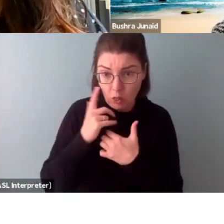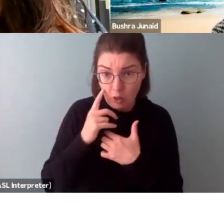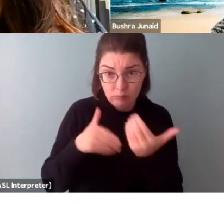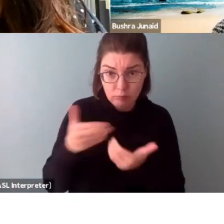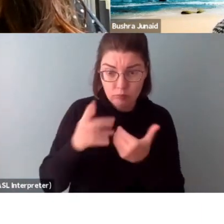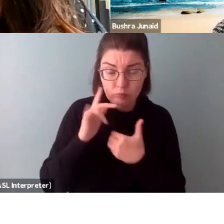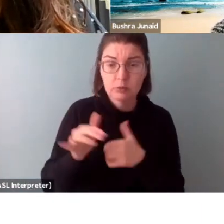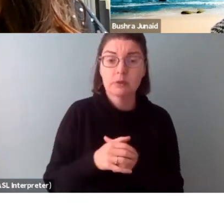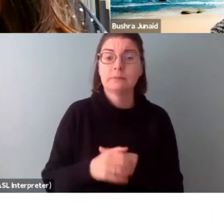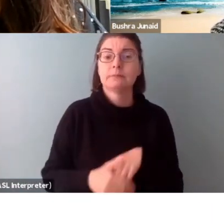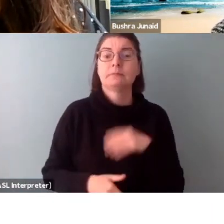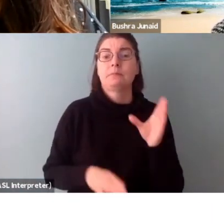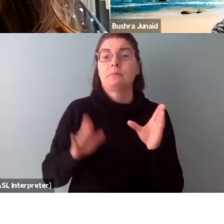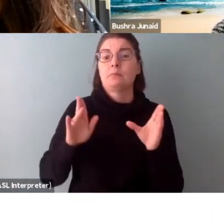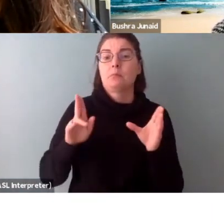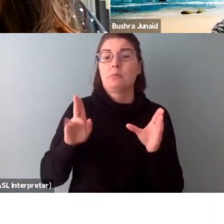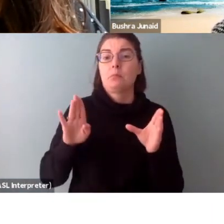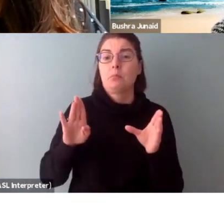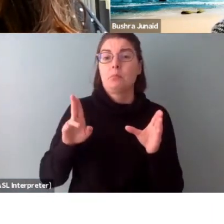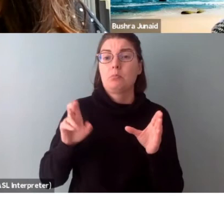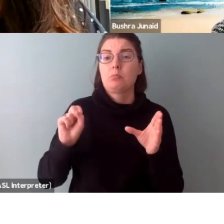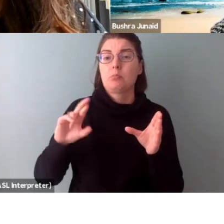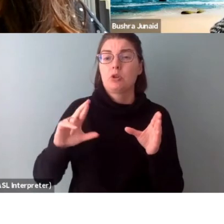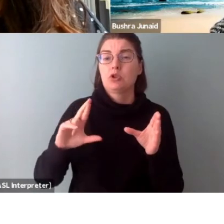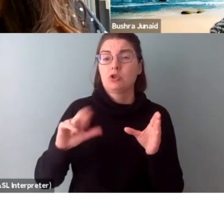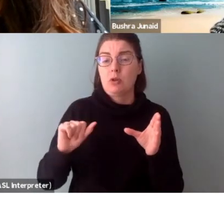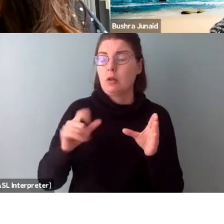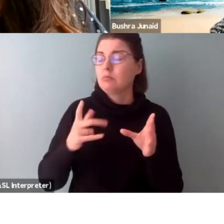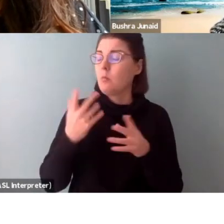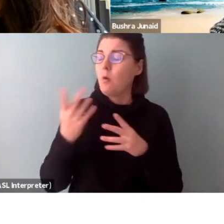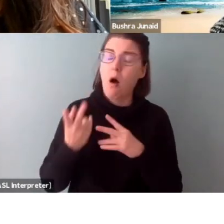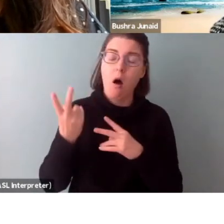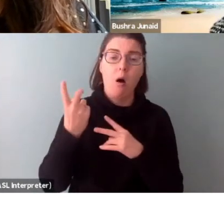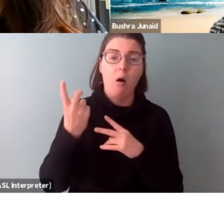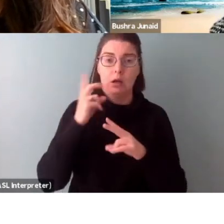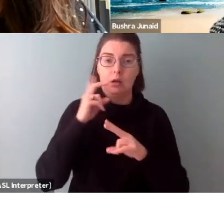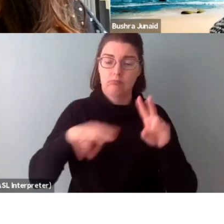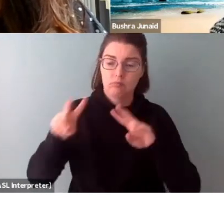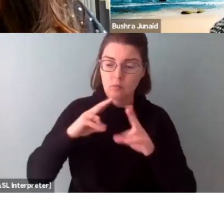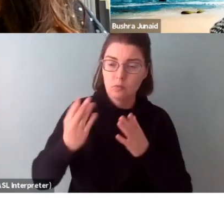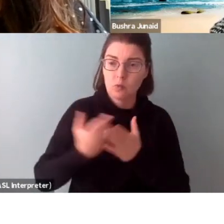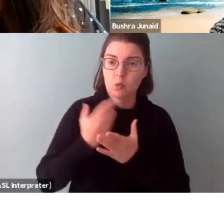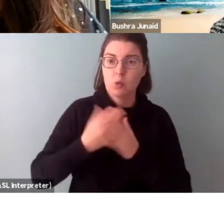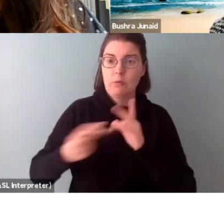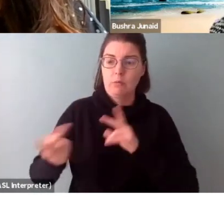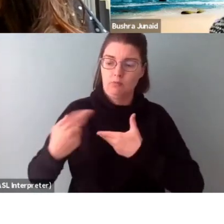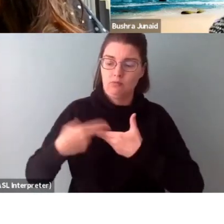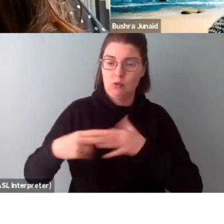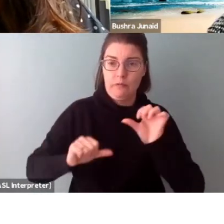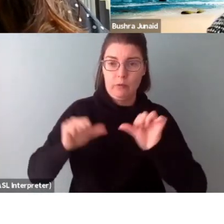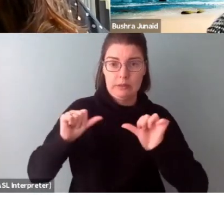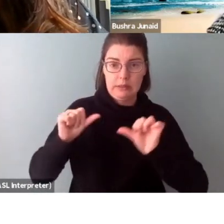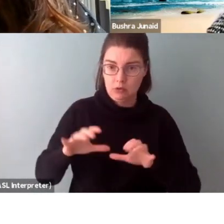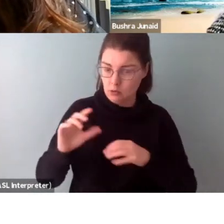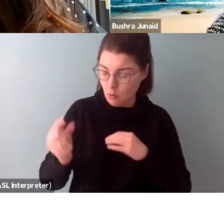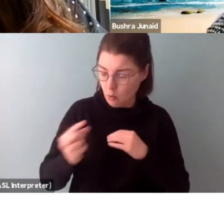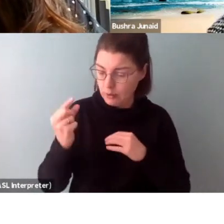excellent question. And we are always looking for new people, looking for assessors, and we